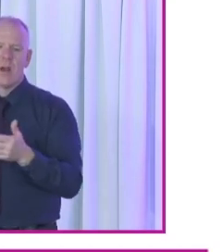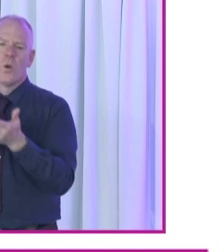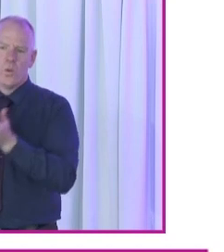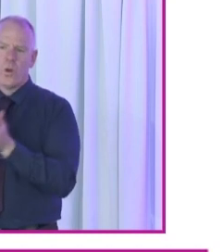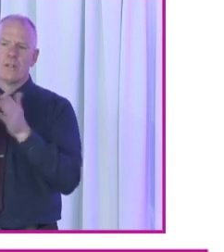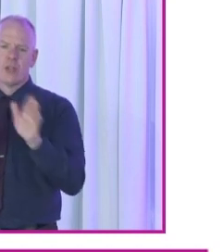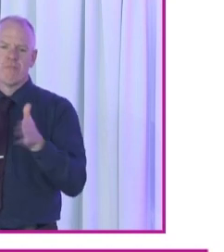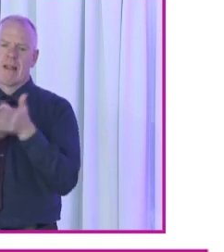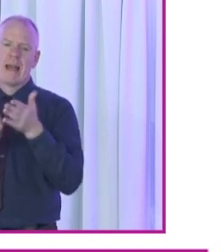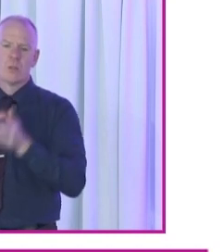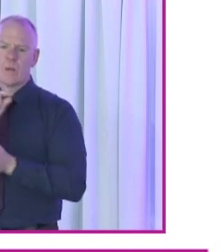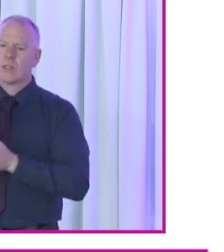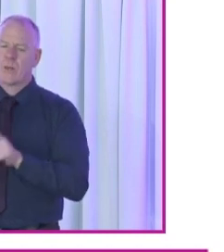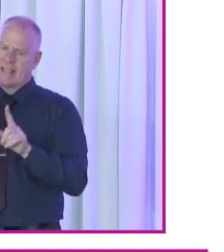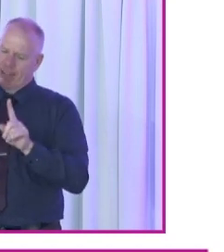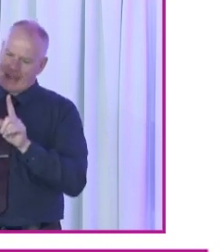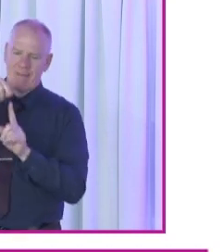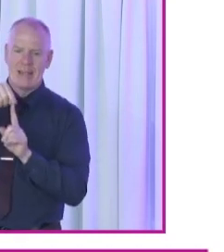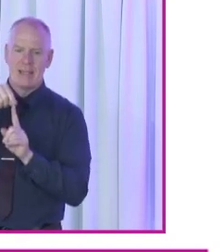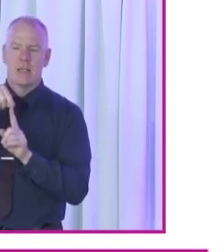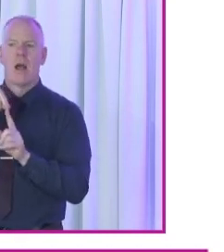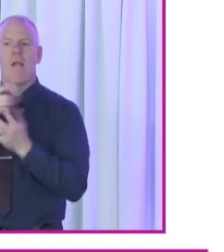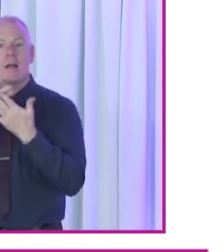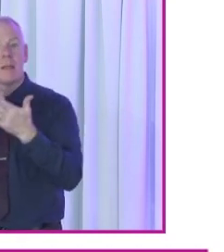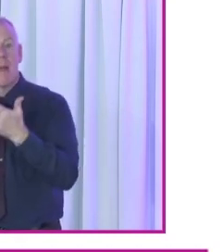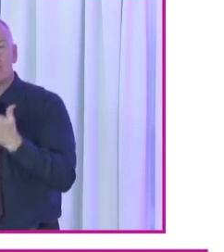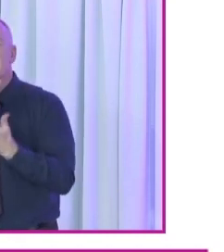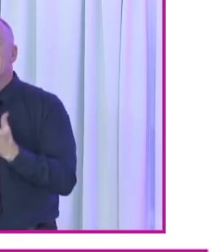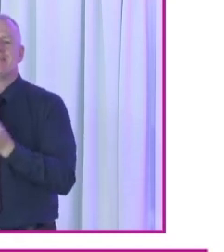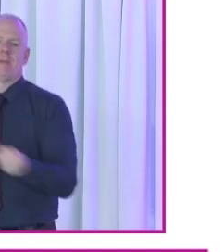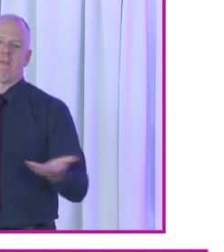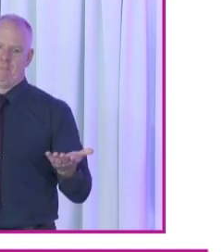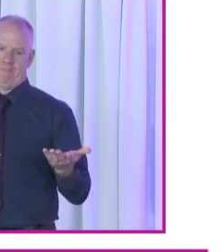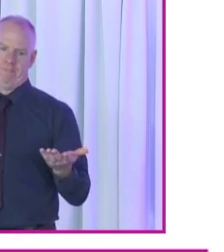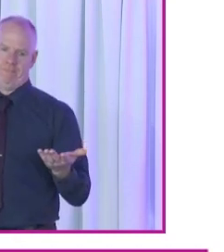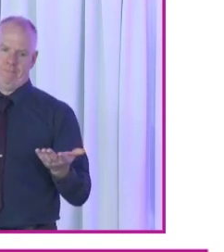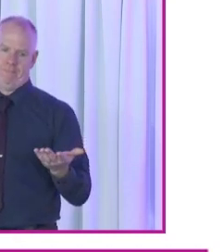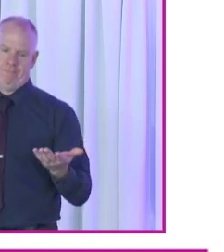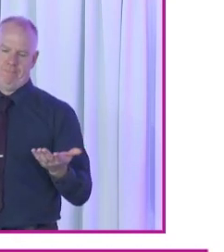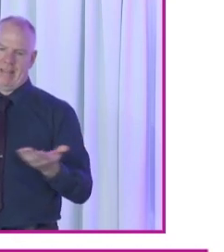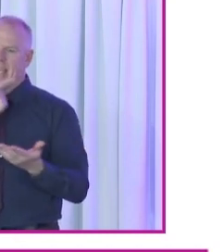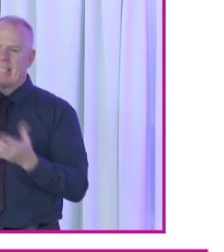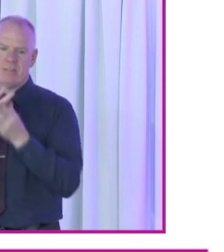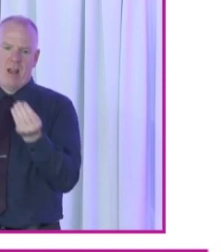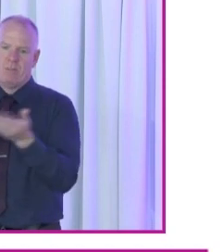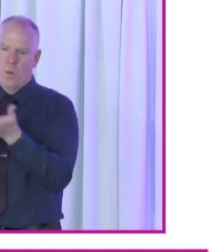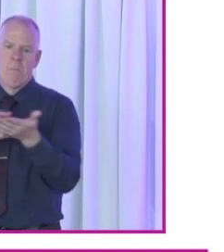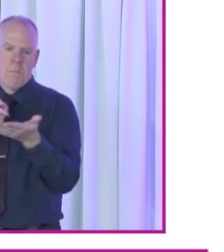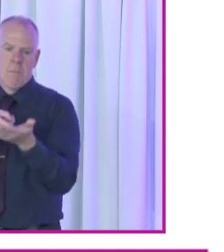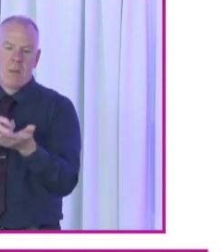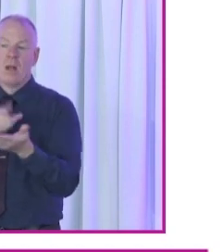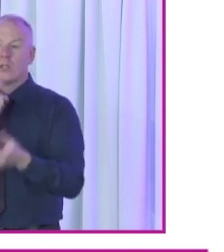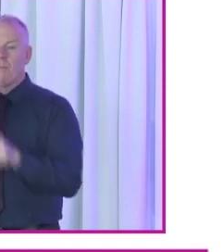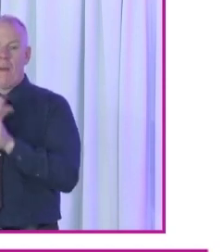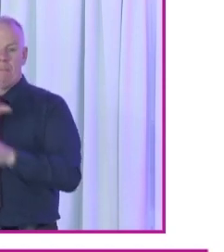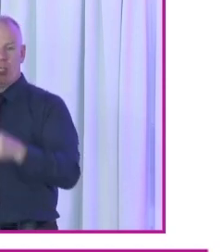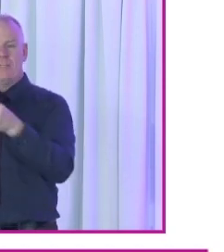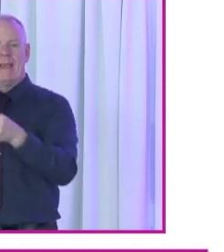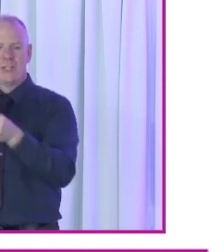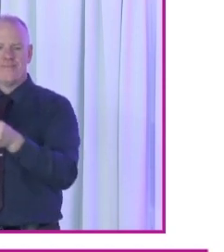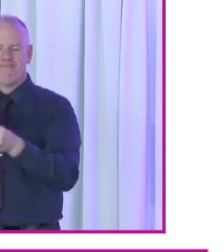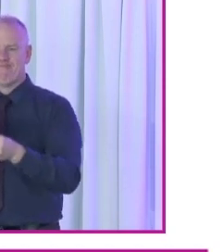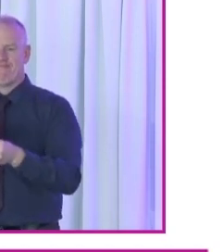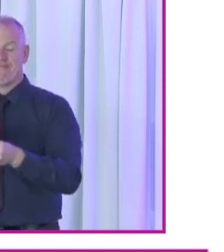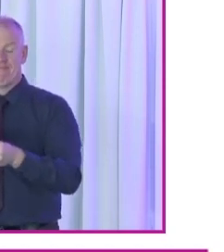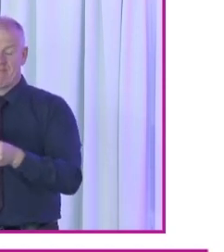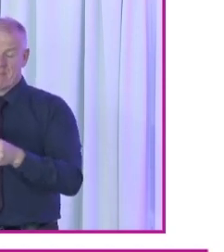general election 2020. Many of these barriers could easily be resolved. In terms of participating, there's a failure,